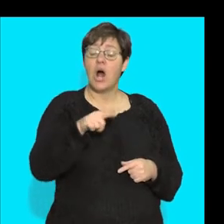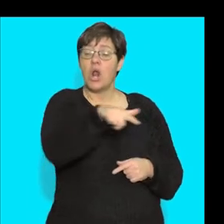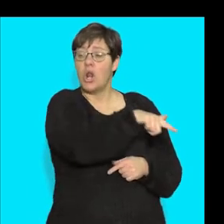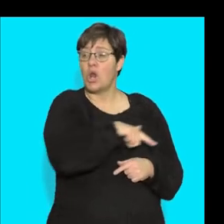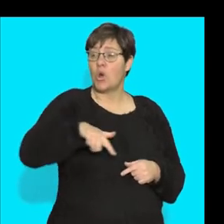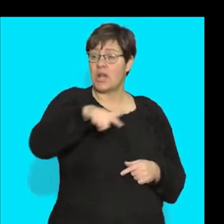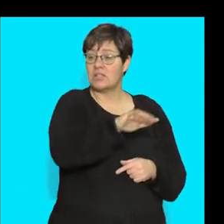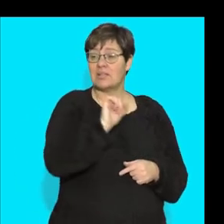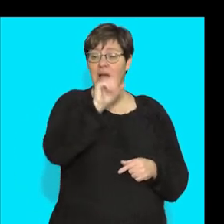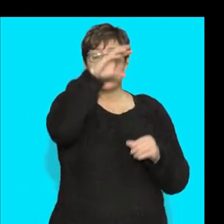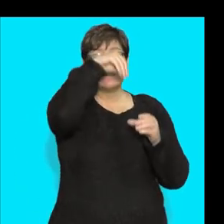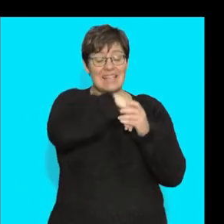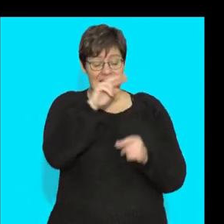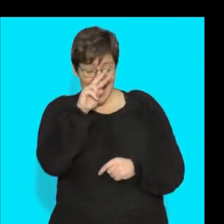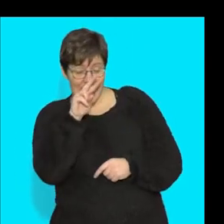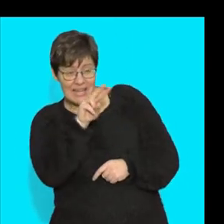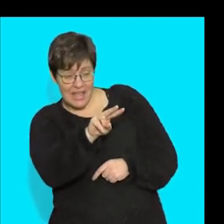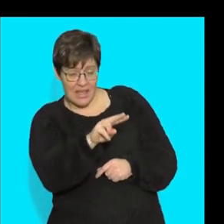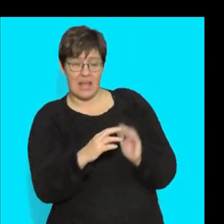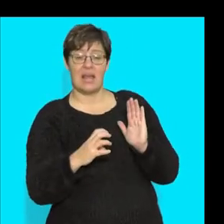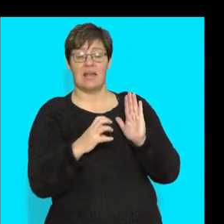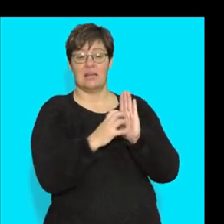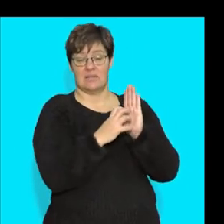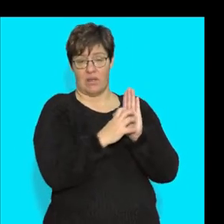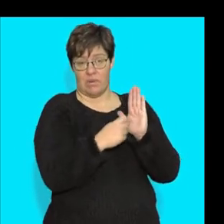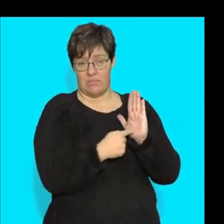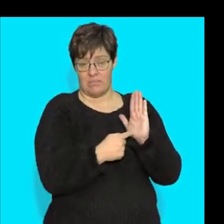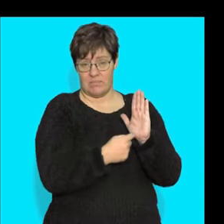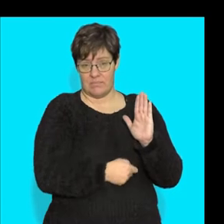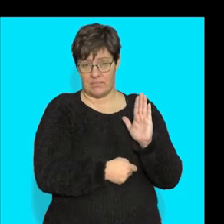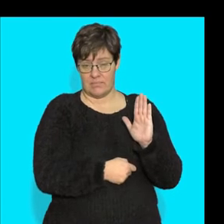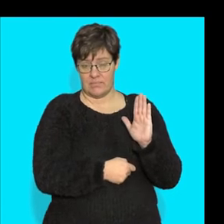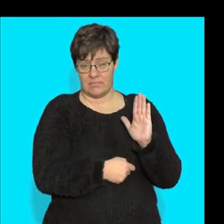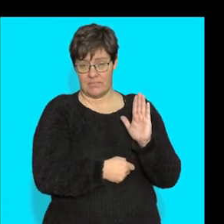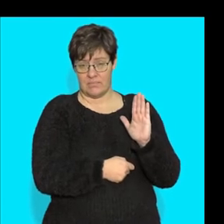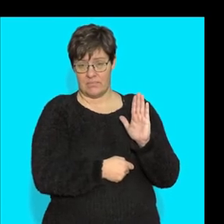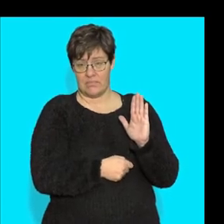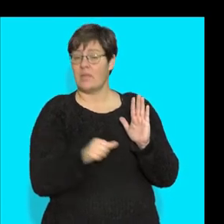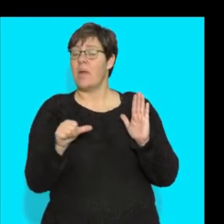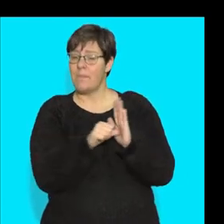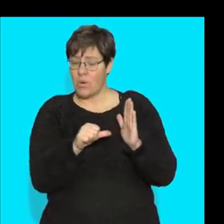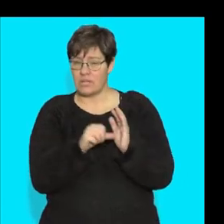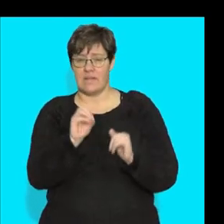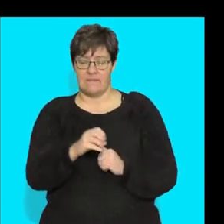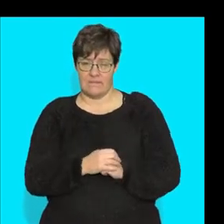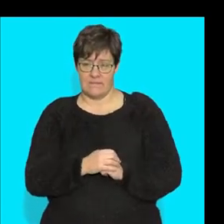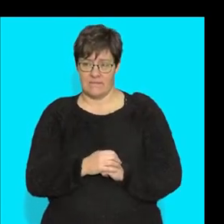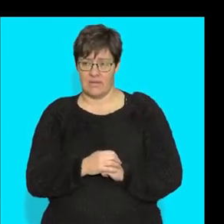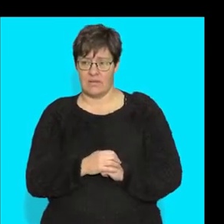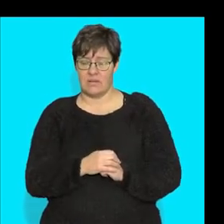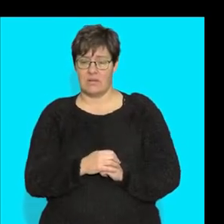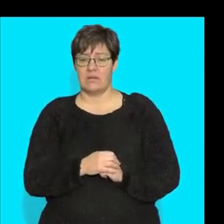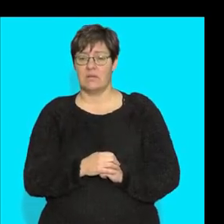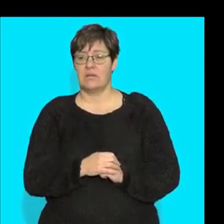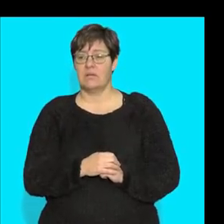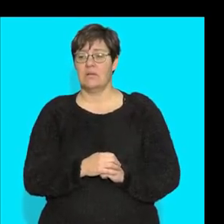locations seen in the diagram. Now that is very important. So number B, I